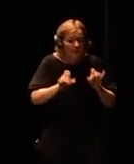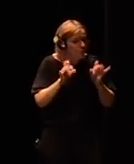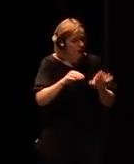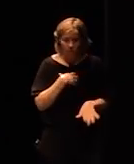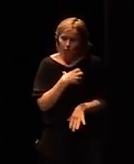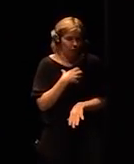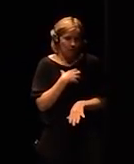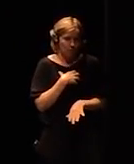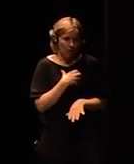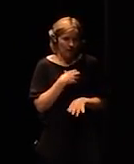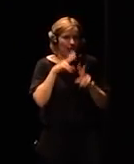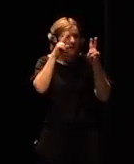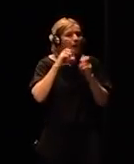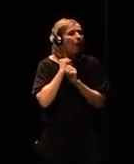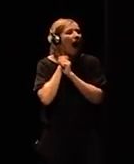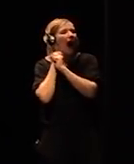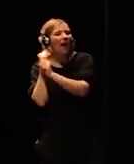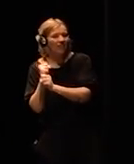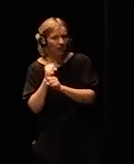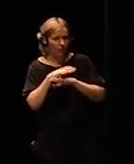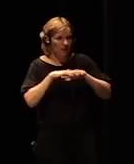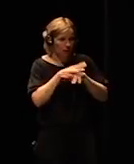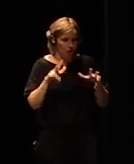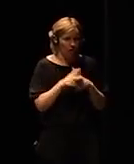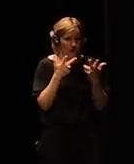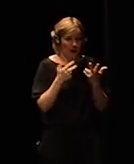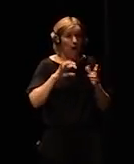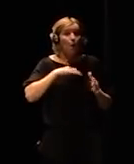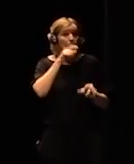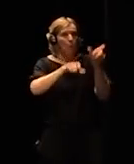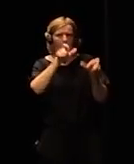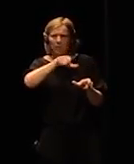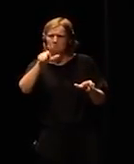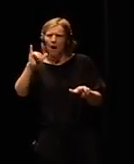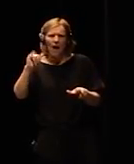social networks there's probably people in this room who are addicted to Instagram